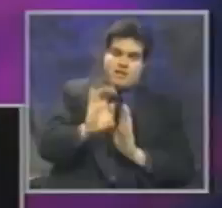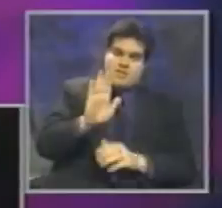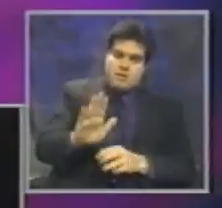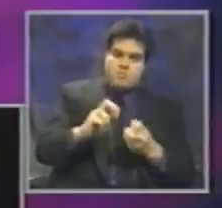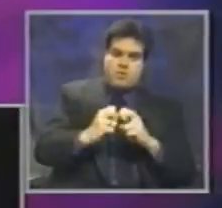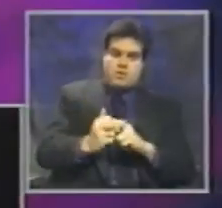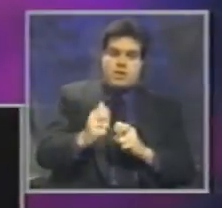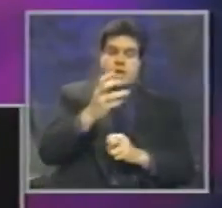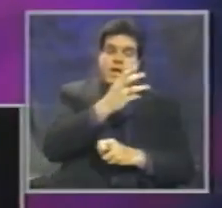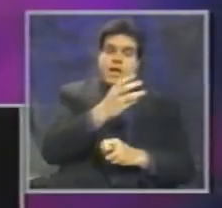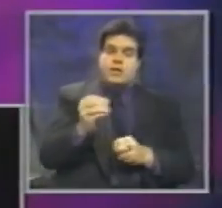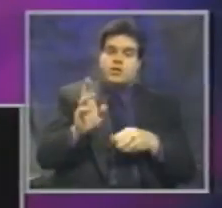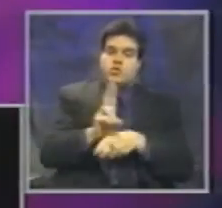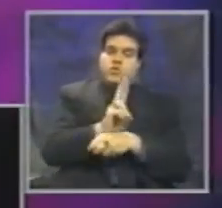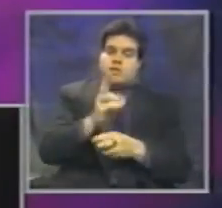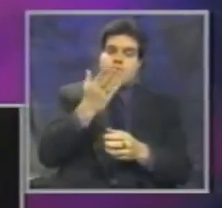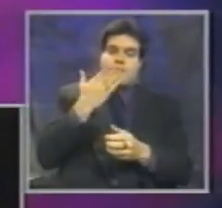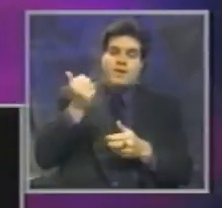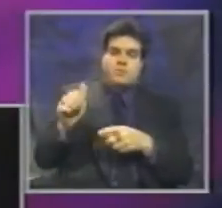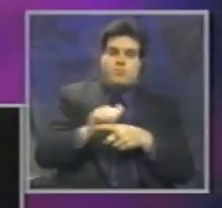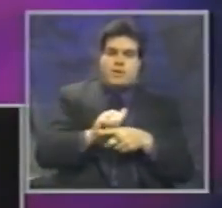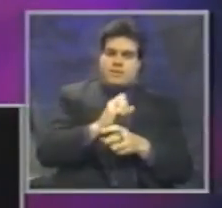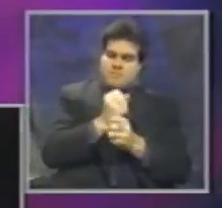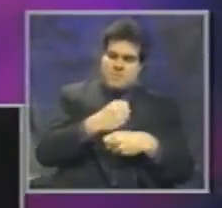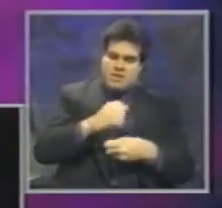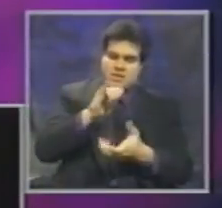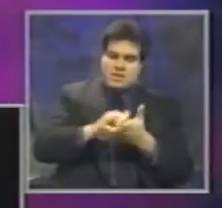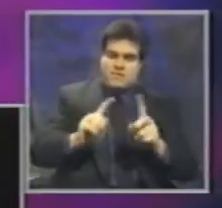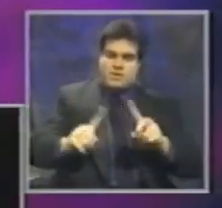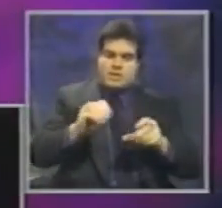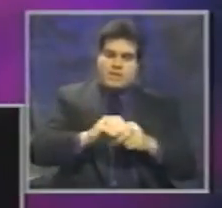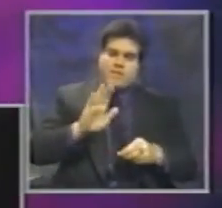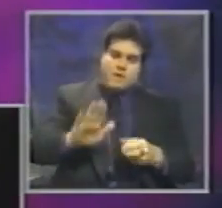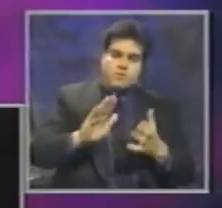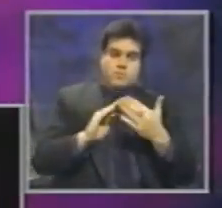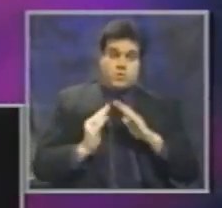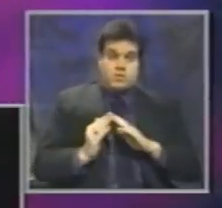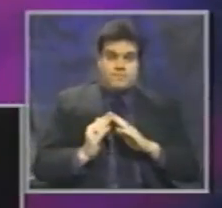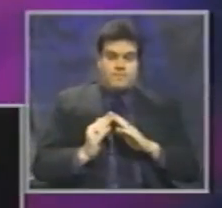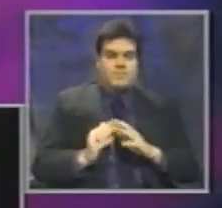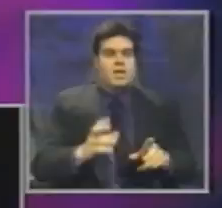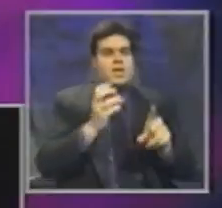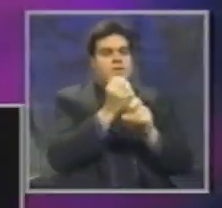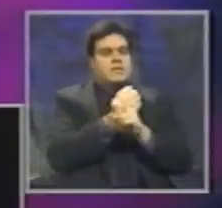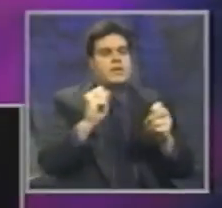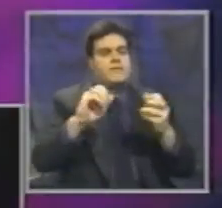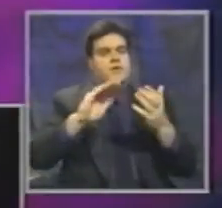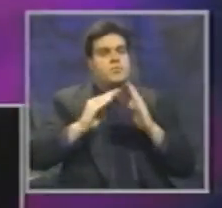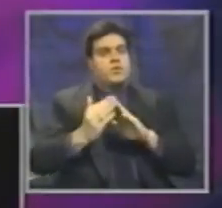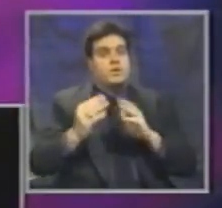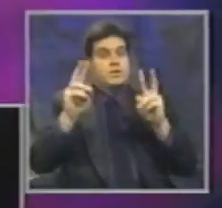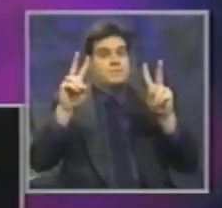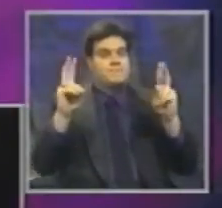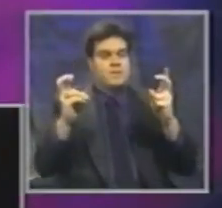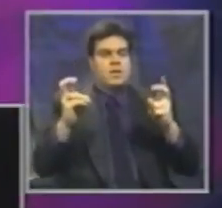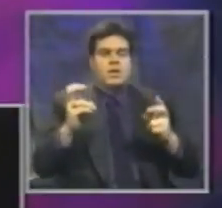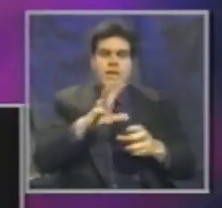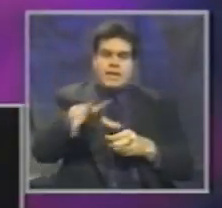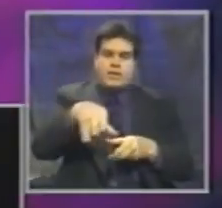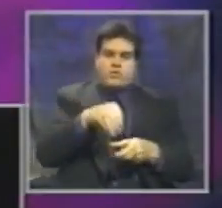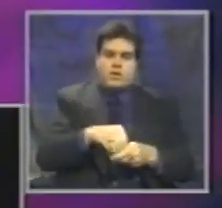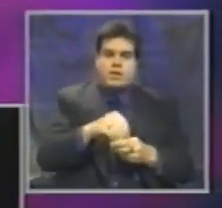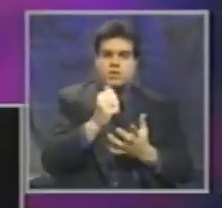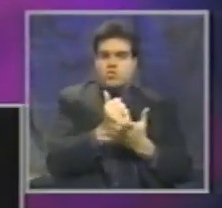practices to make a difference in their community. The safe community's approach, by definition, integrates resources,